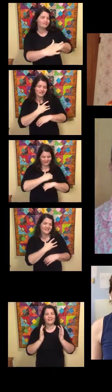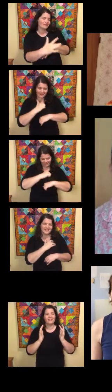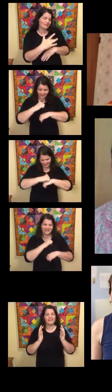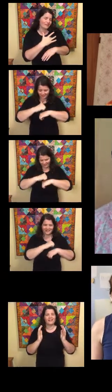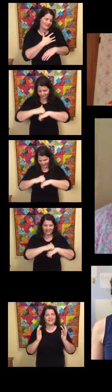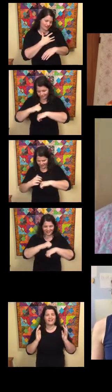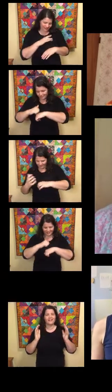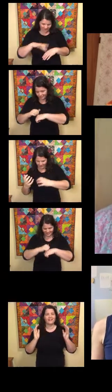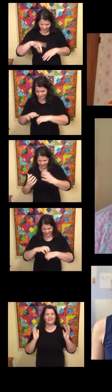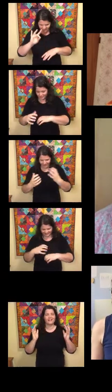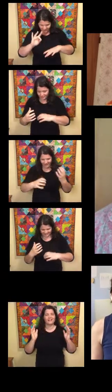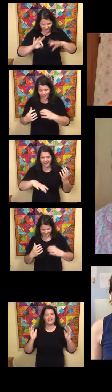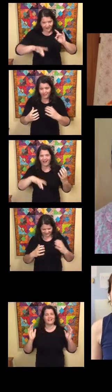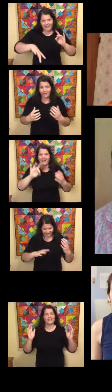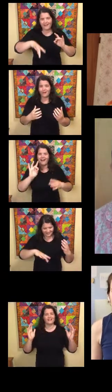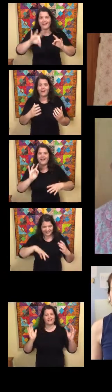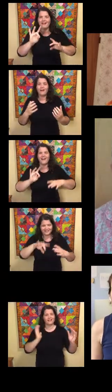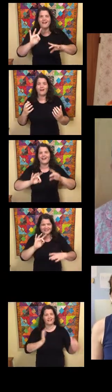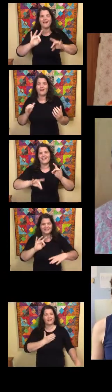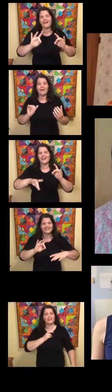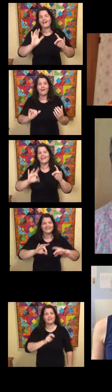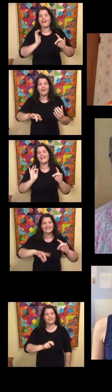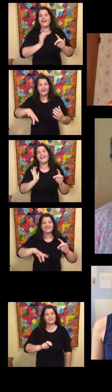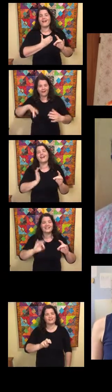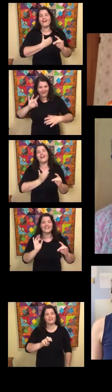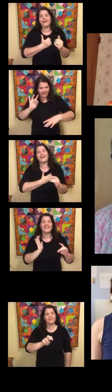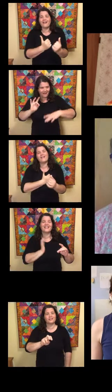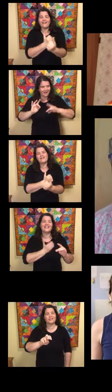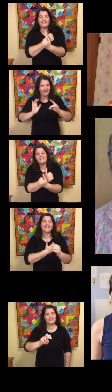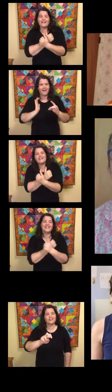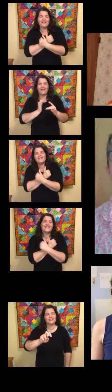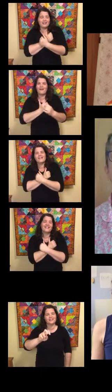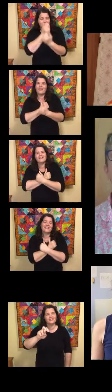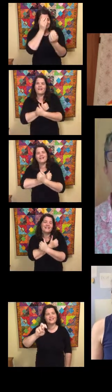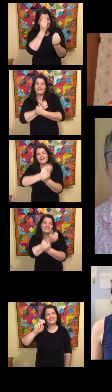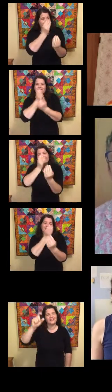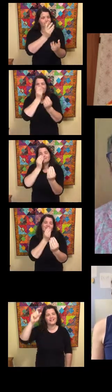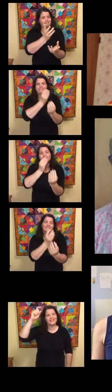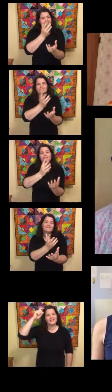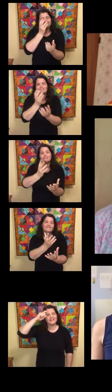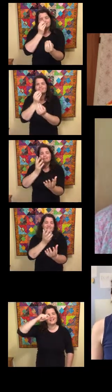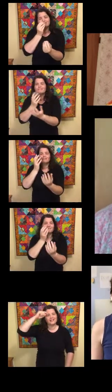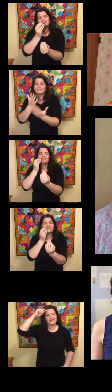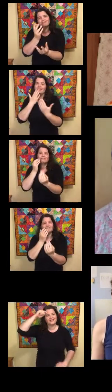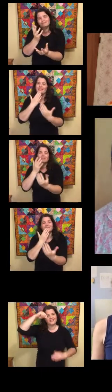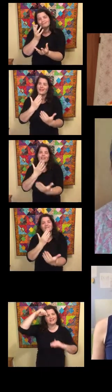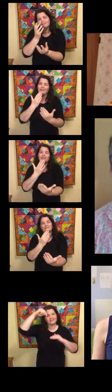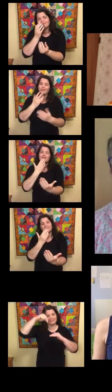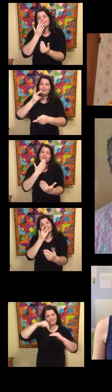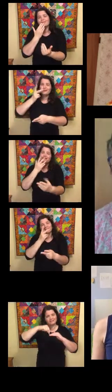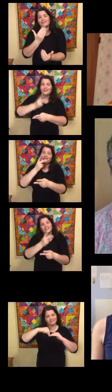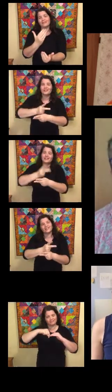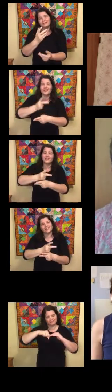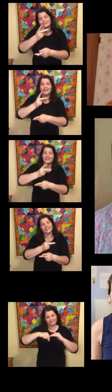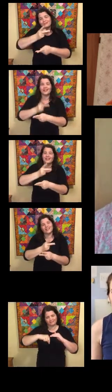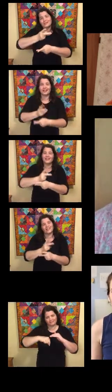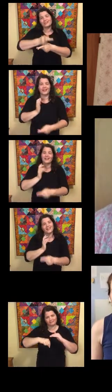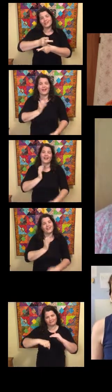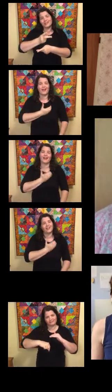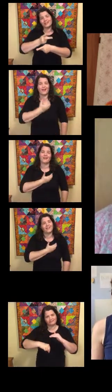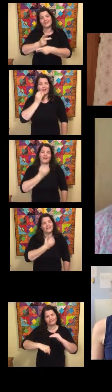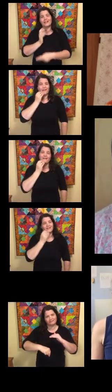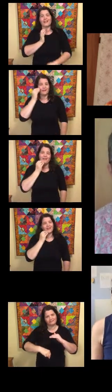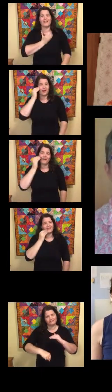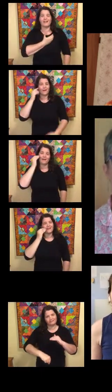changing hearts and turning stones. Share a part of us so others might help, and thank you